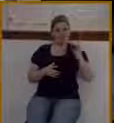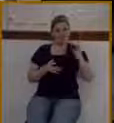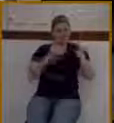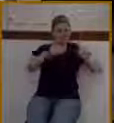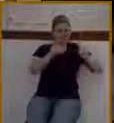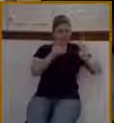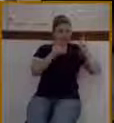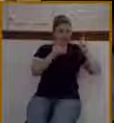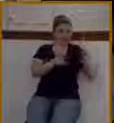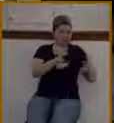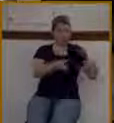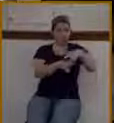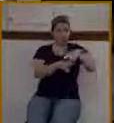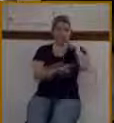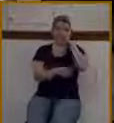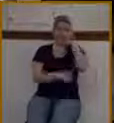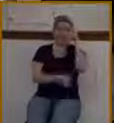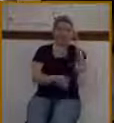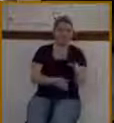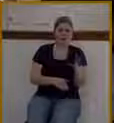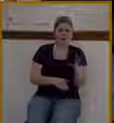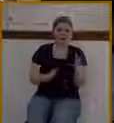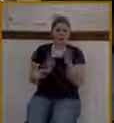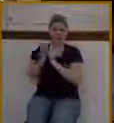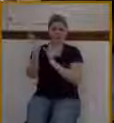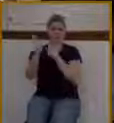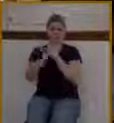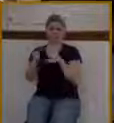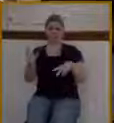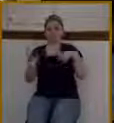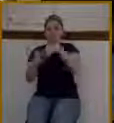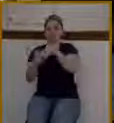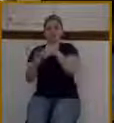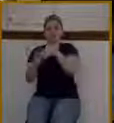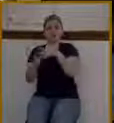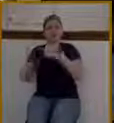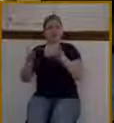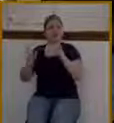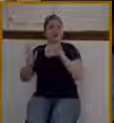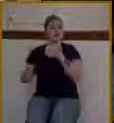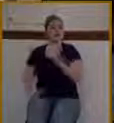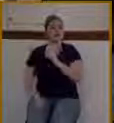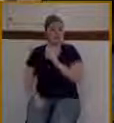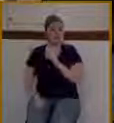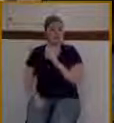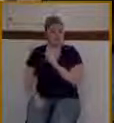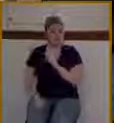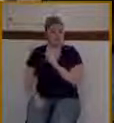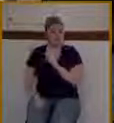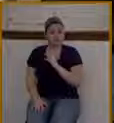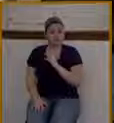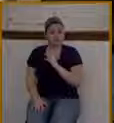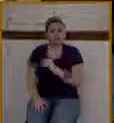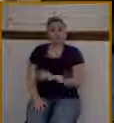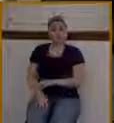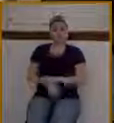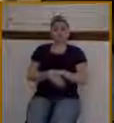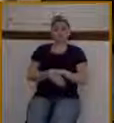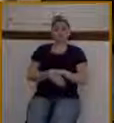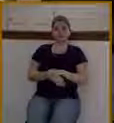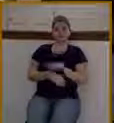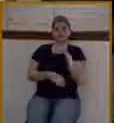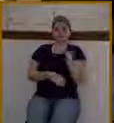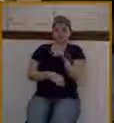same. Horses had to be broken. It was the same with donkeys. They had to be broken. But here, this unbroken colt